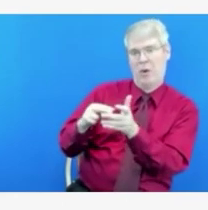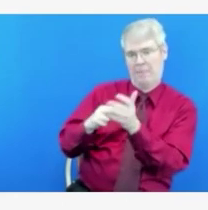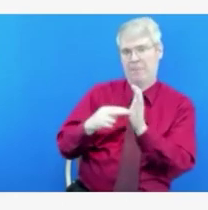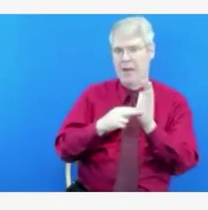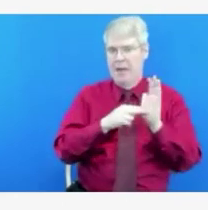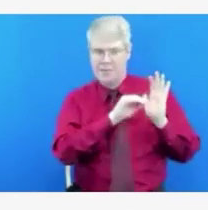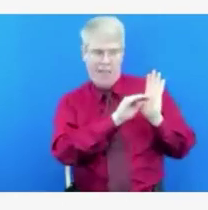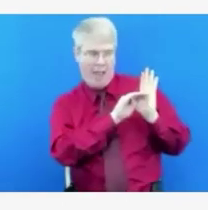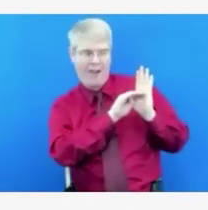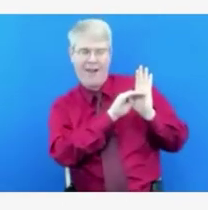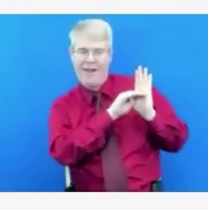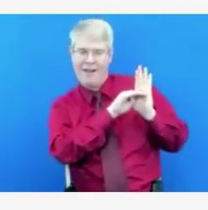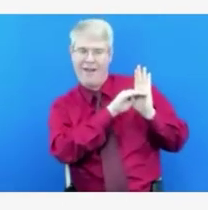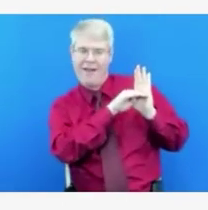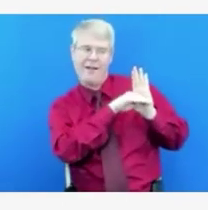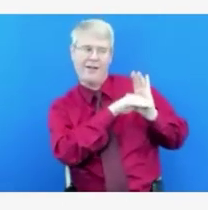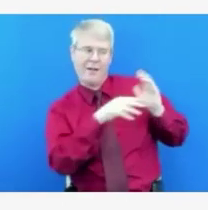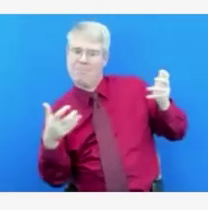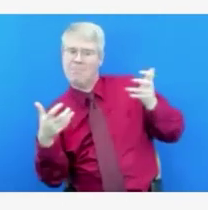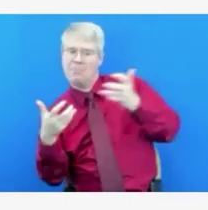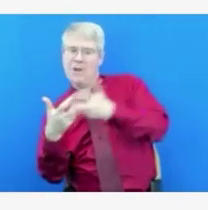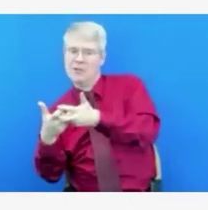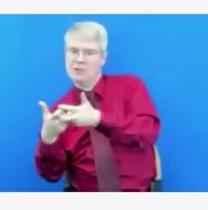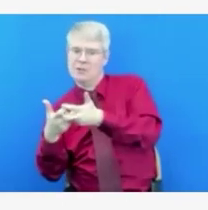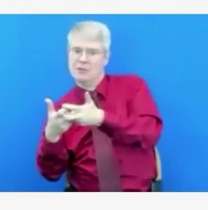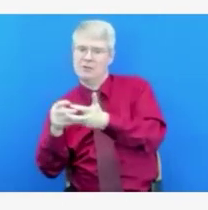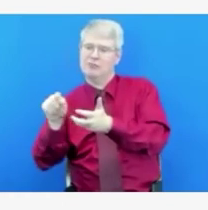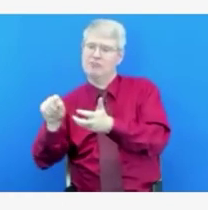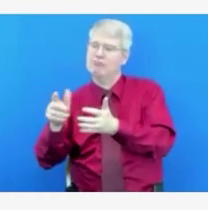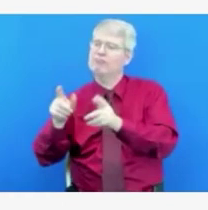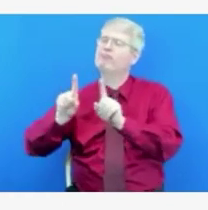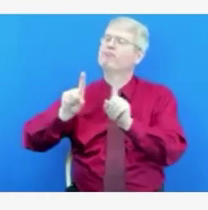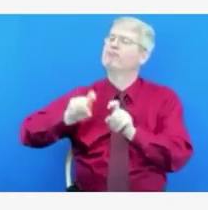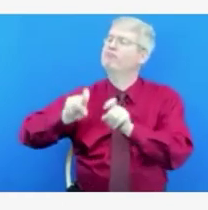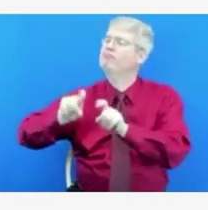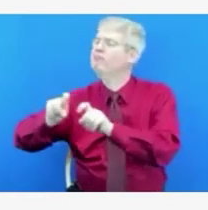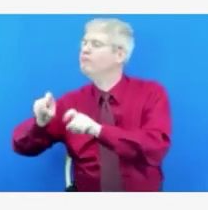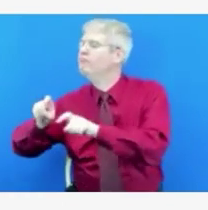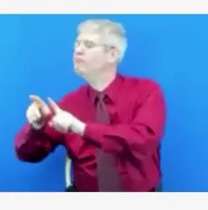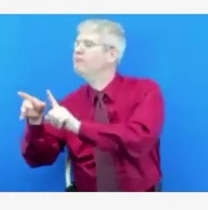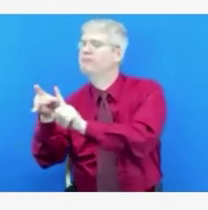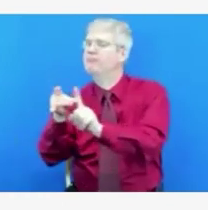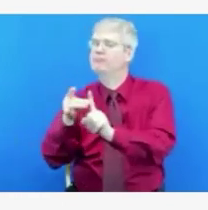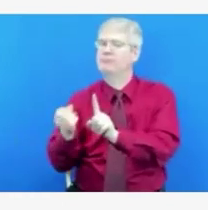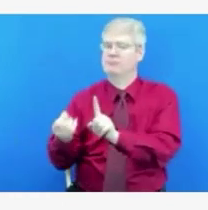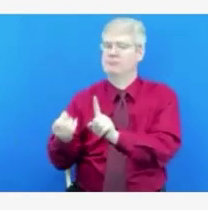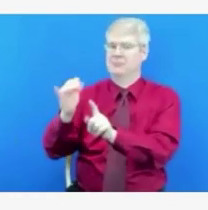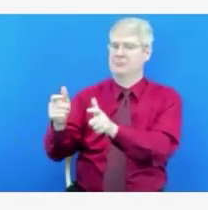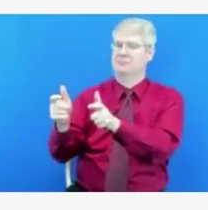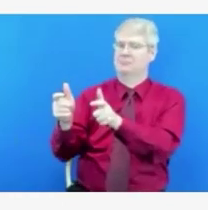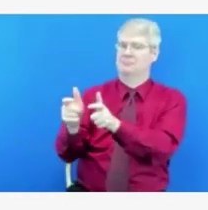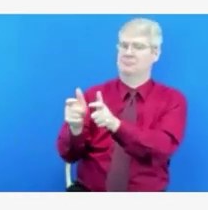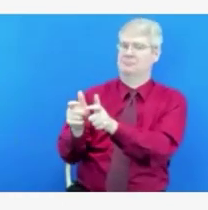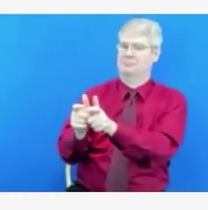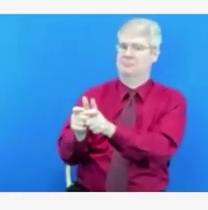It's hard to go week to week and determine a trend, but I think four weeks of declines would indicate to us that we may be on the downside.